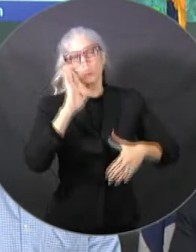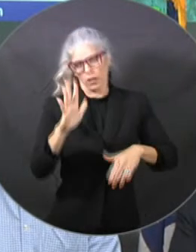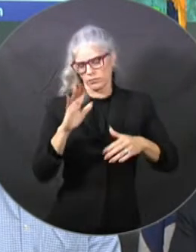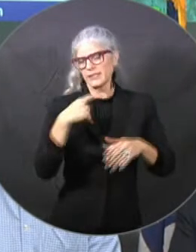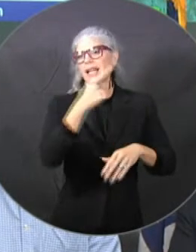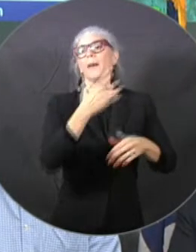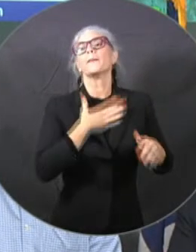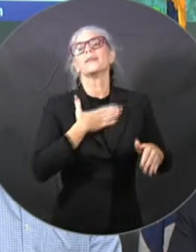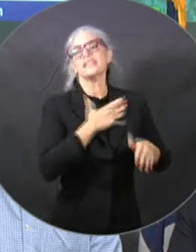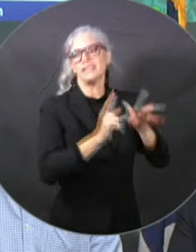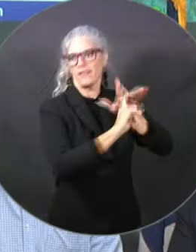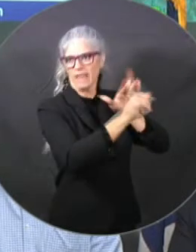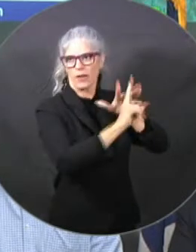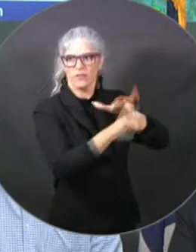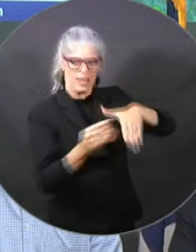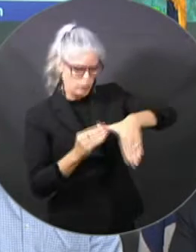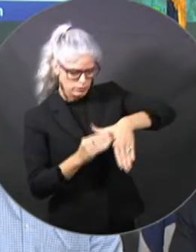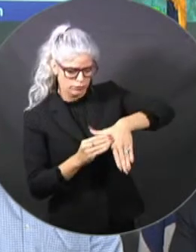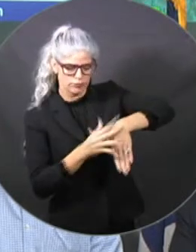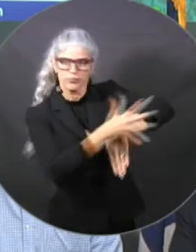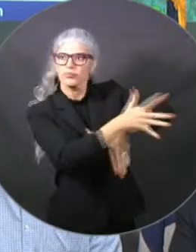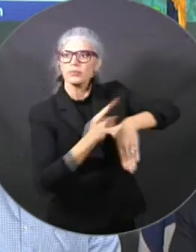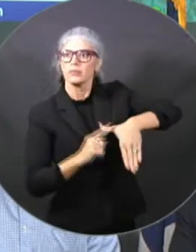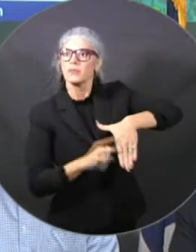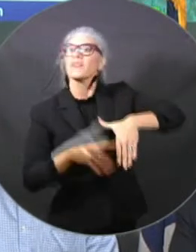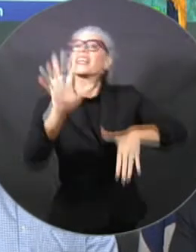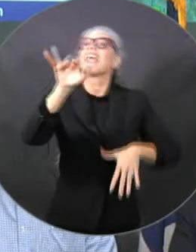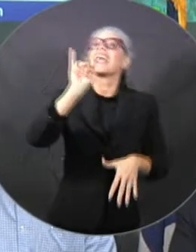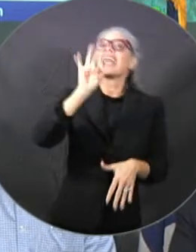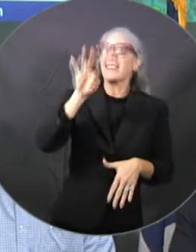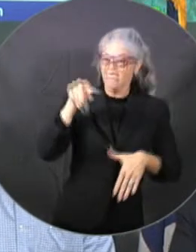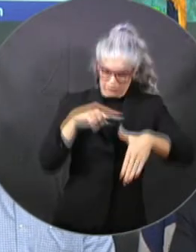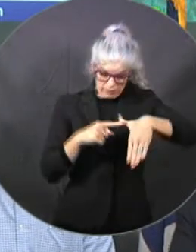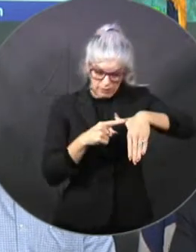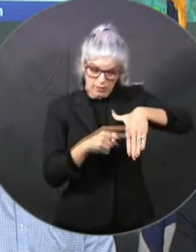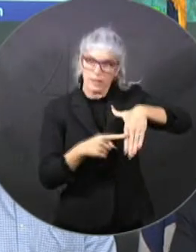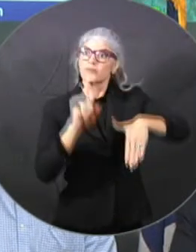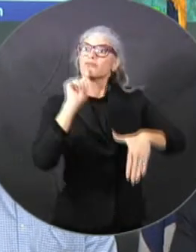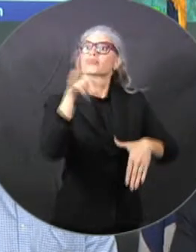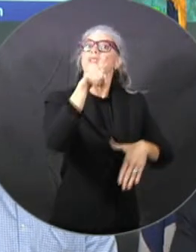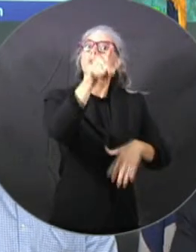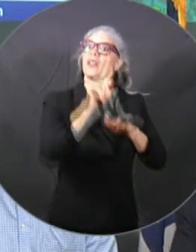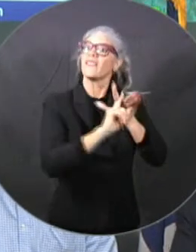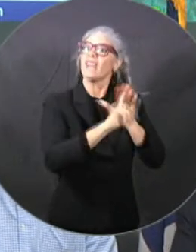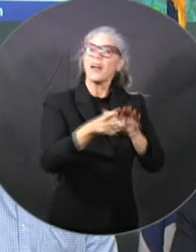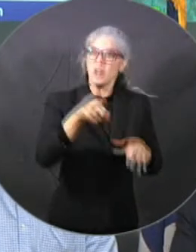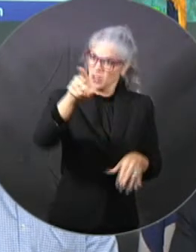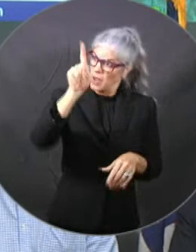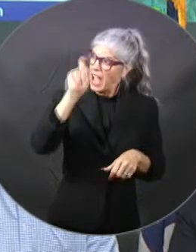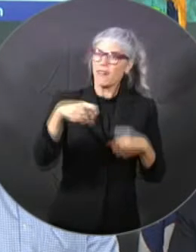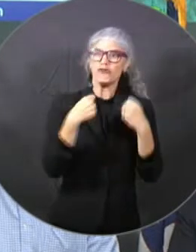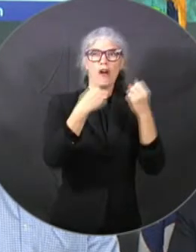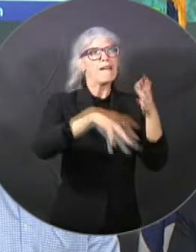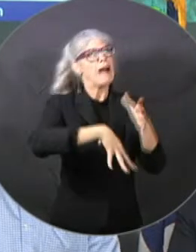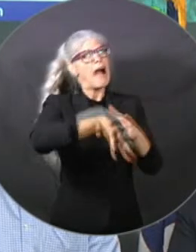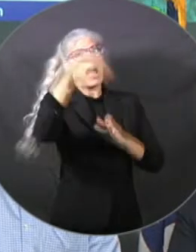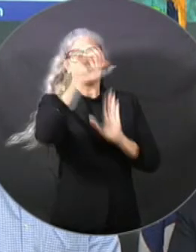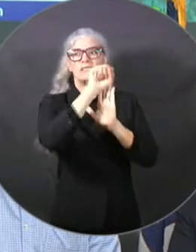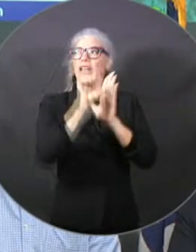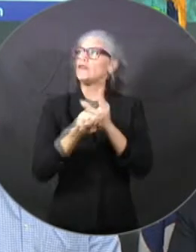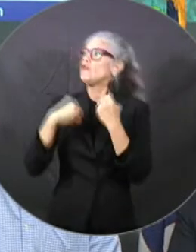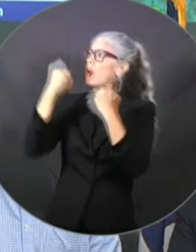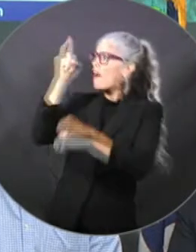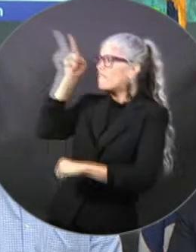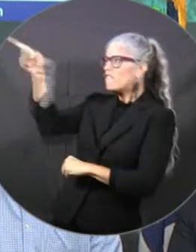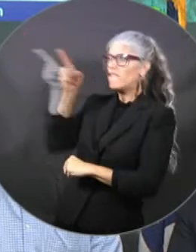the state of Florida. You basically need to go to higher ground. Almost every instance, you can go tens of miles to a